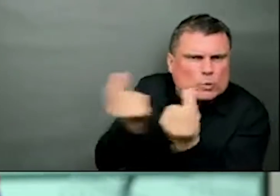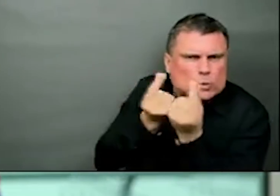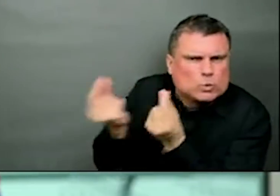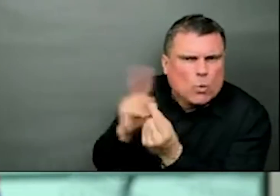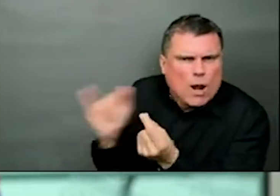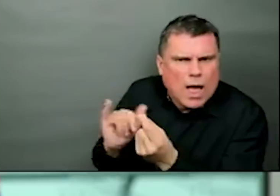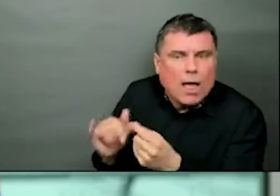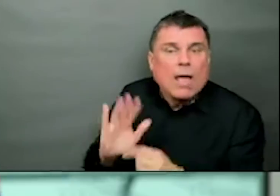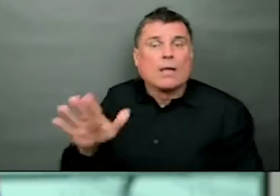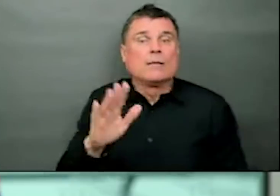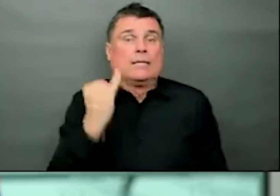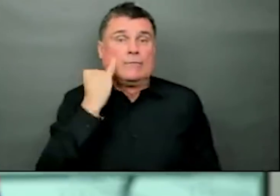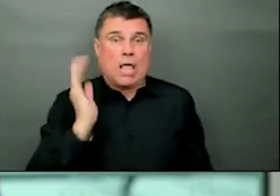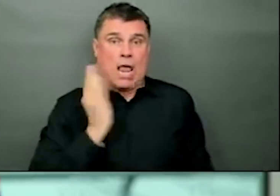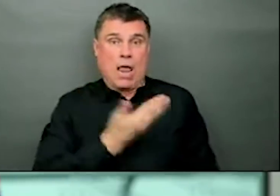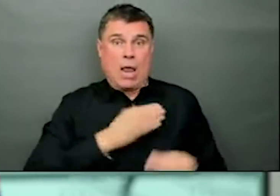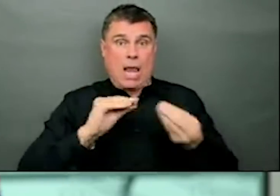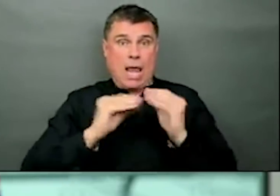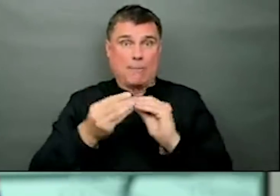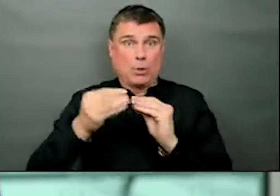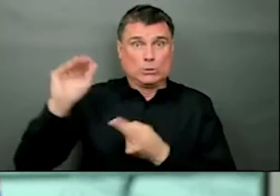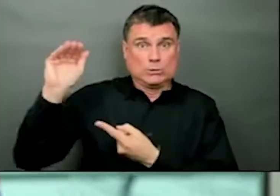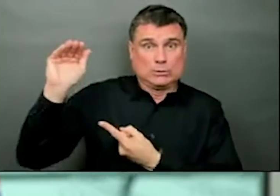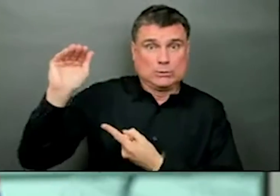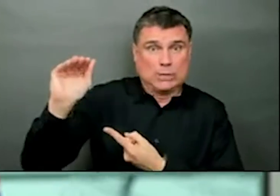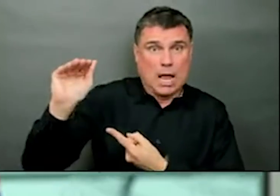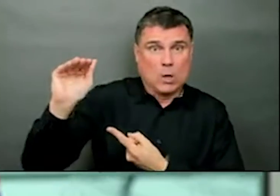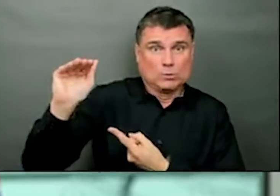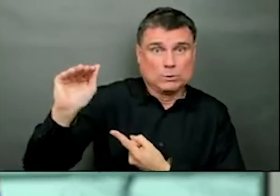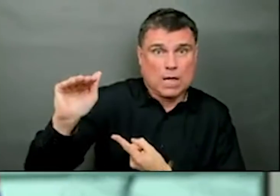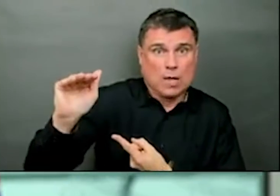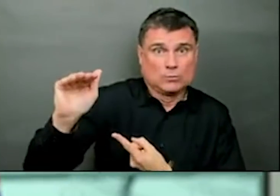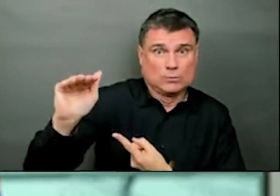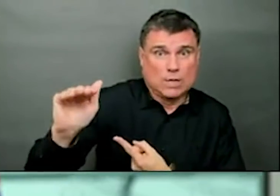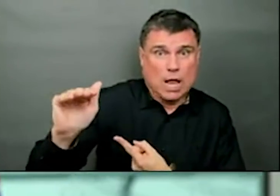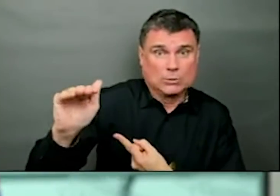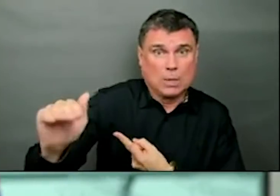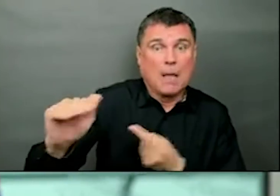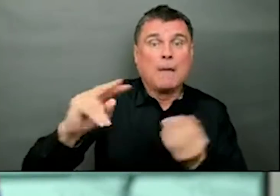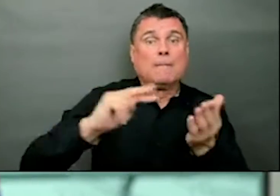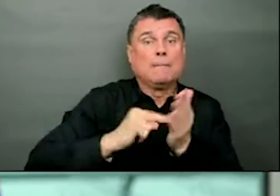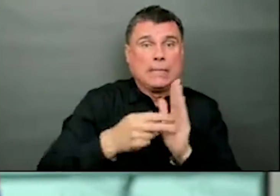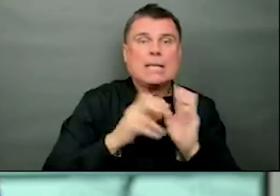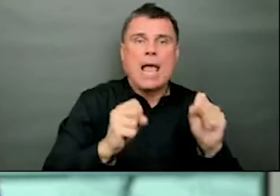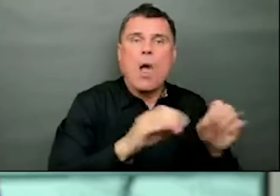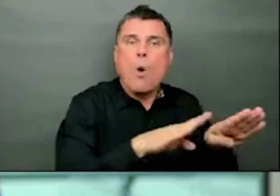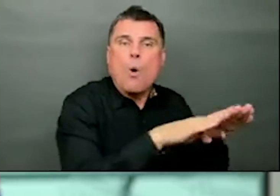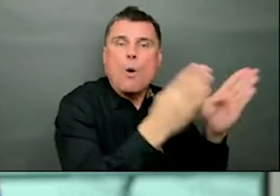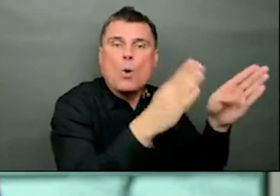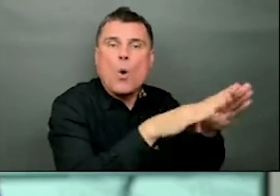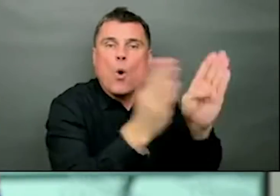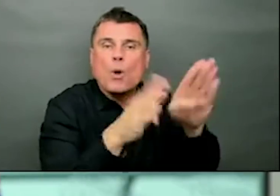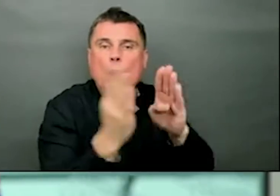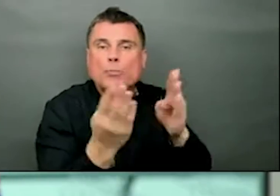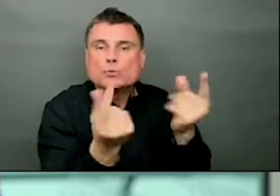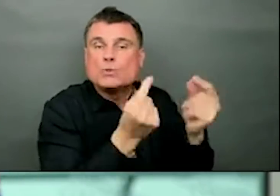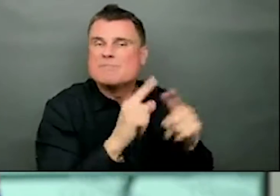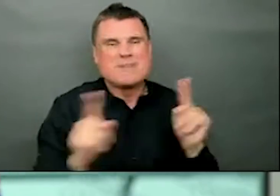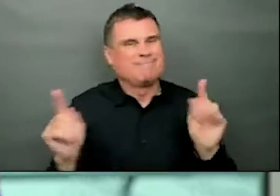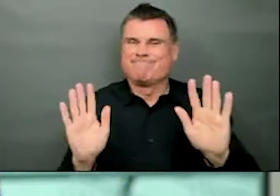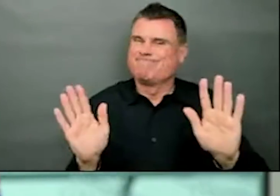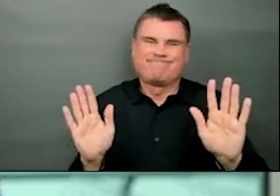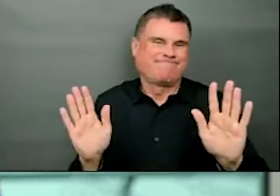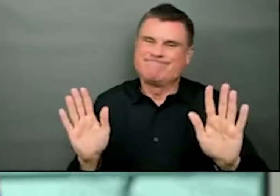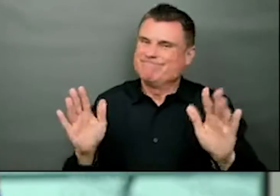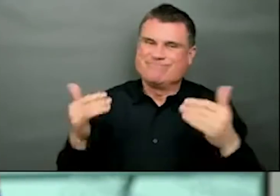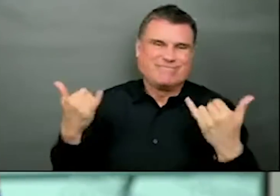that is when we will be able to ease restrictions. But we are not quite there yet. We are looking ahead into